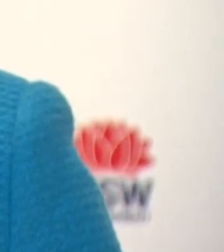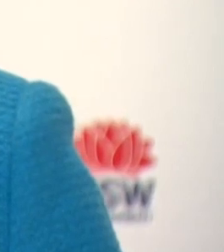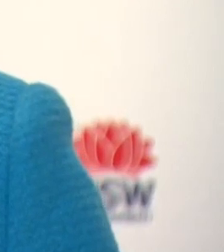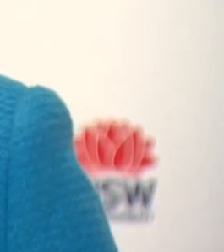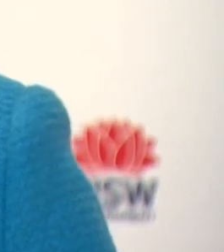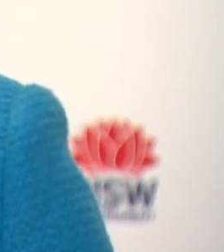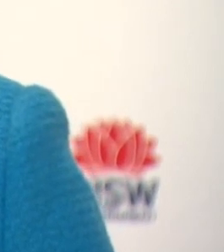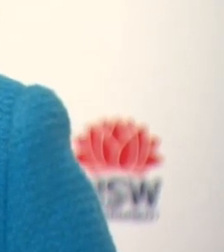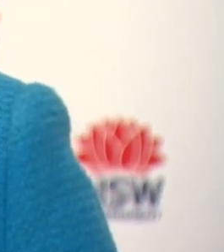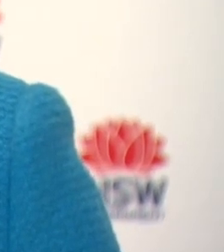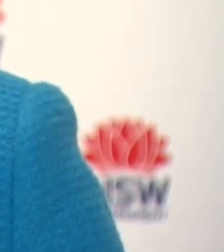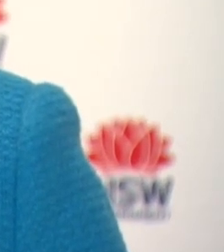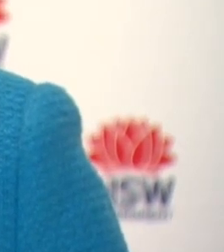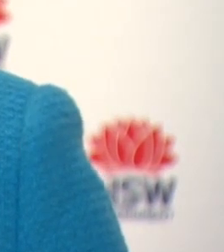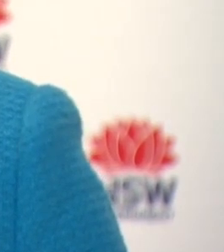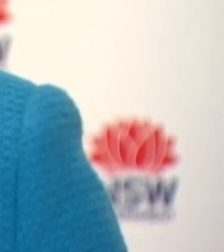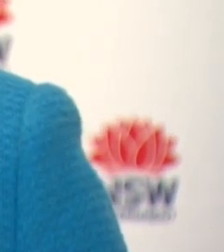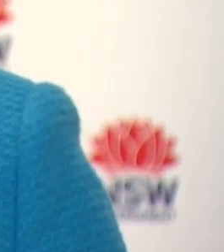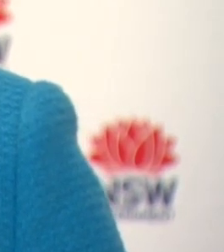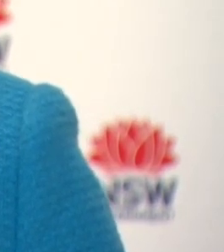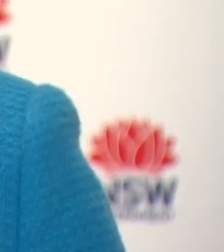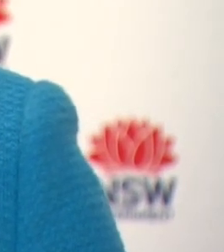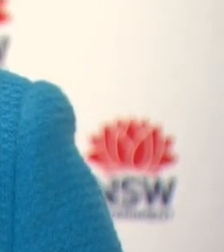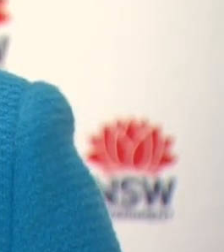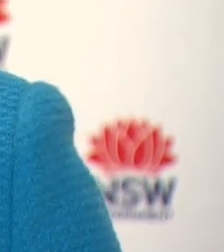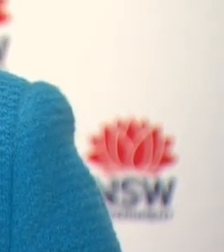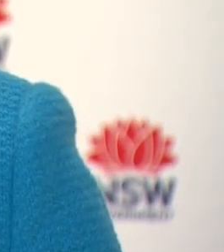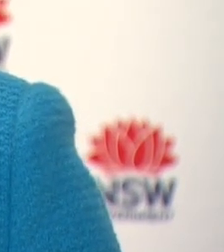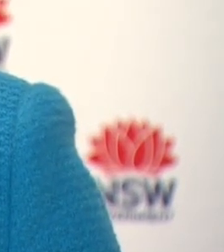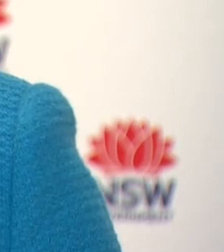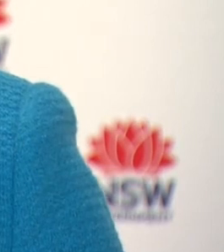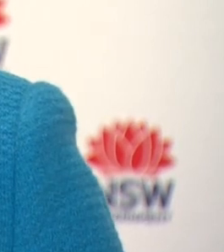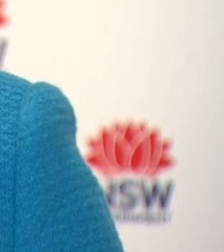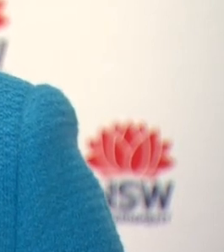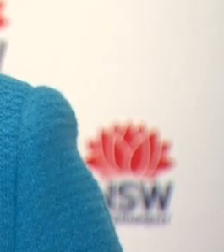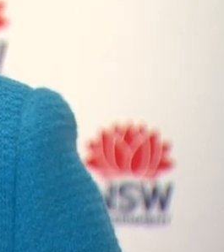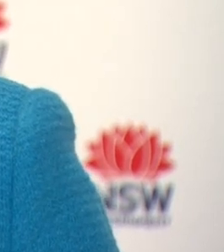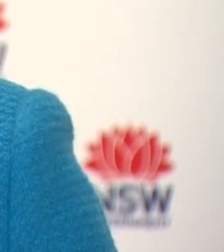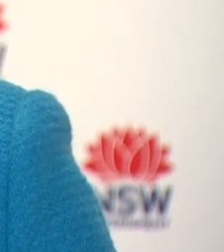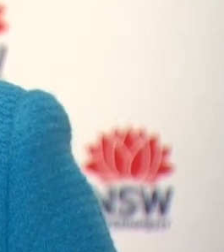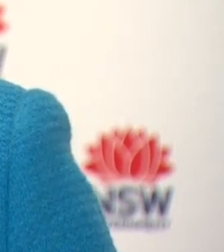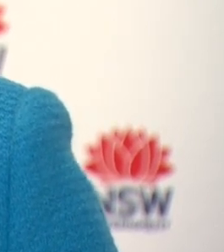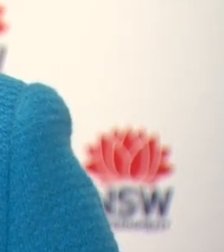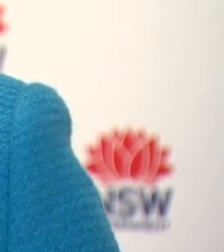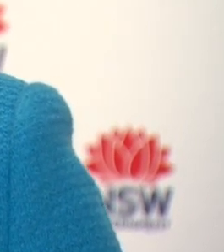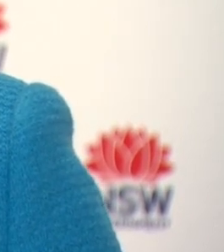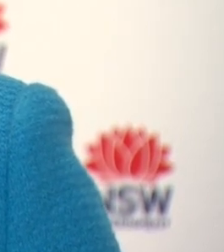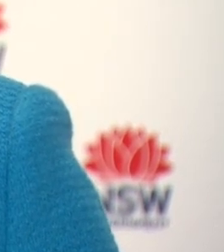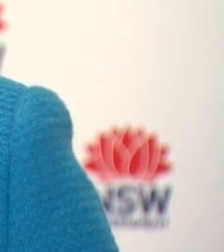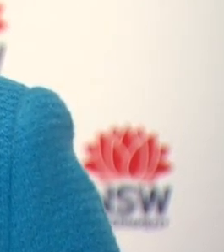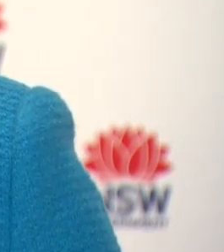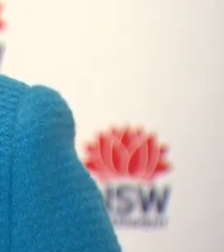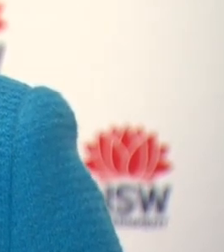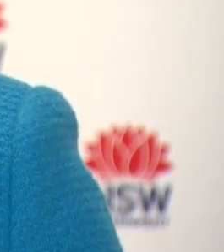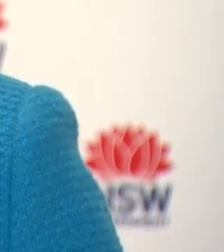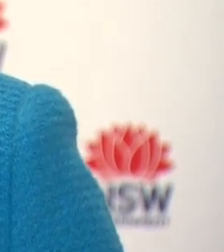102,000 people that came forward to get tested in the last 24 hours. That is a new record and to have